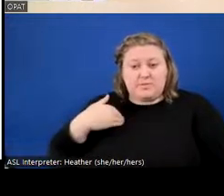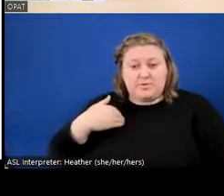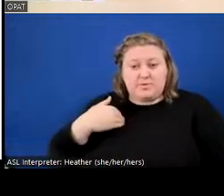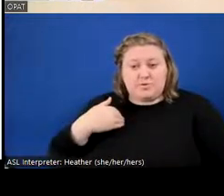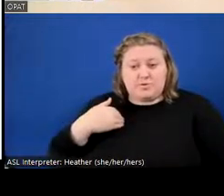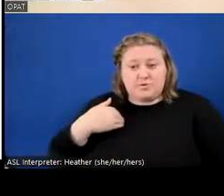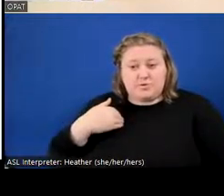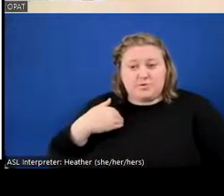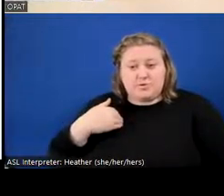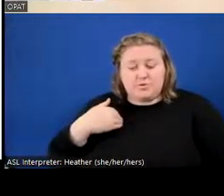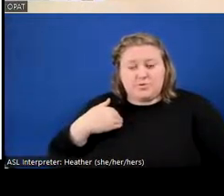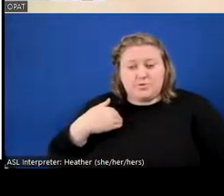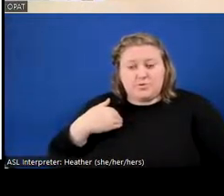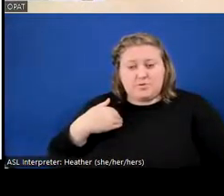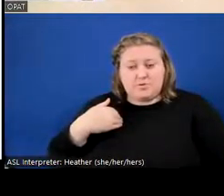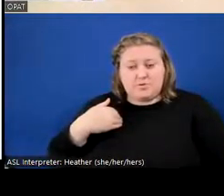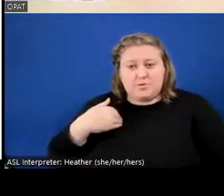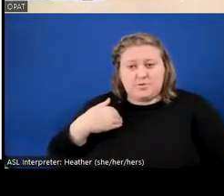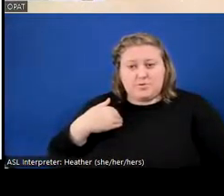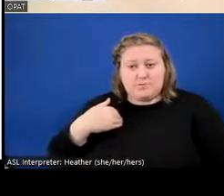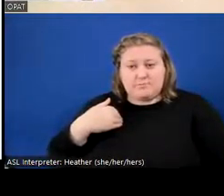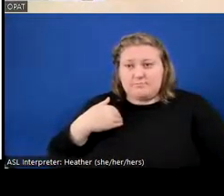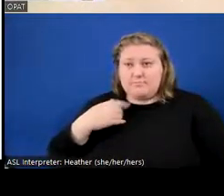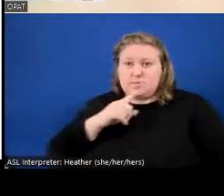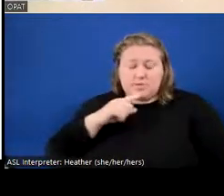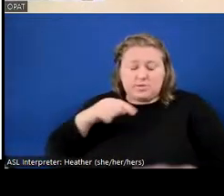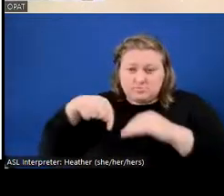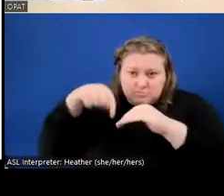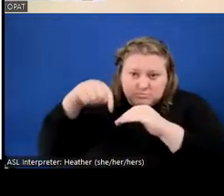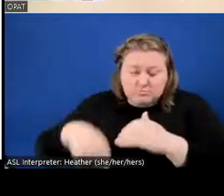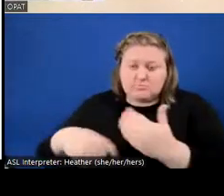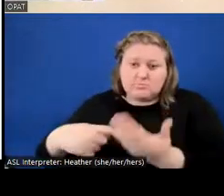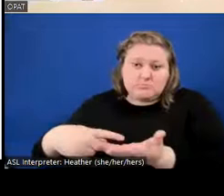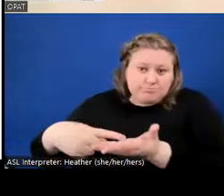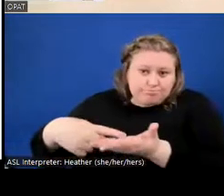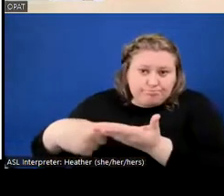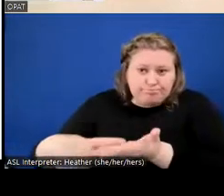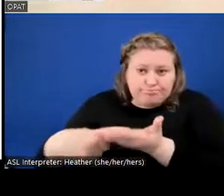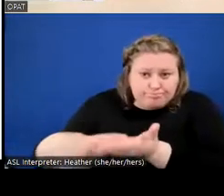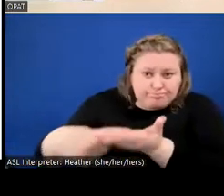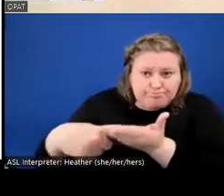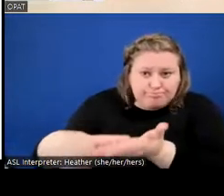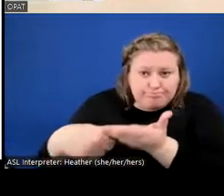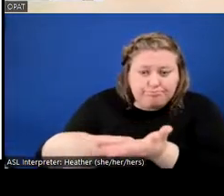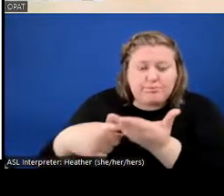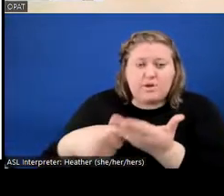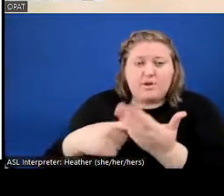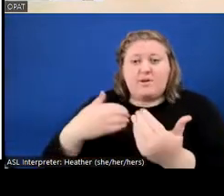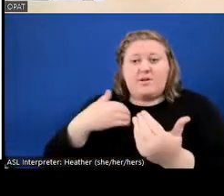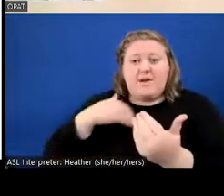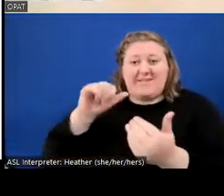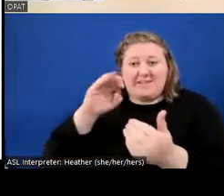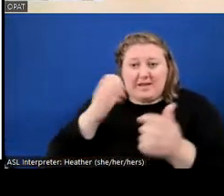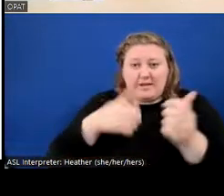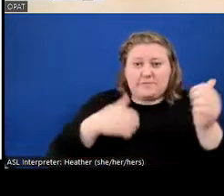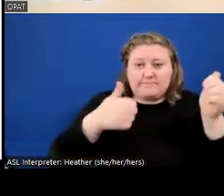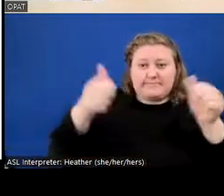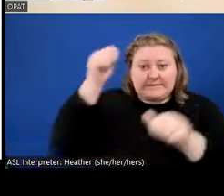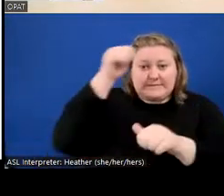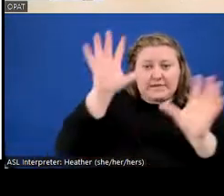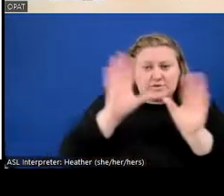very impassioned discussion when we have cases before us, when we go into an executive session.